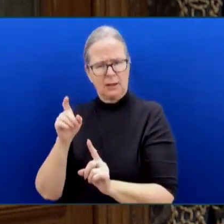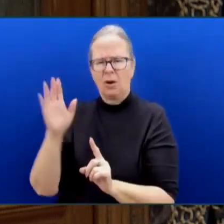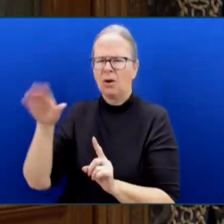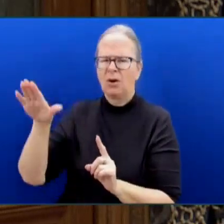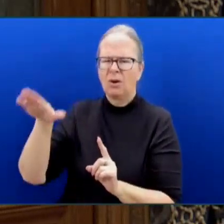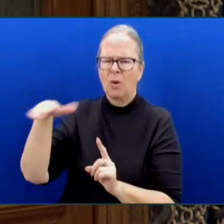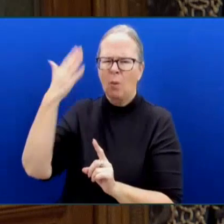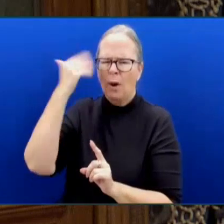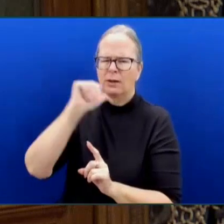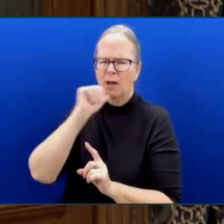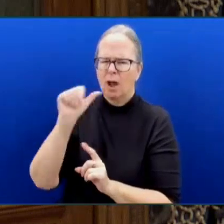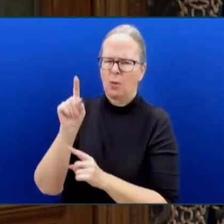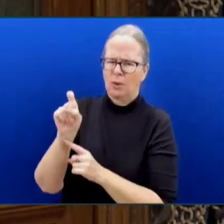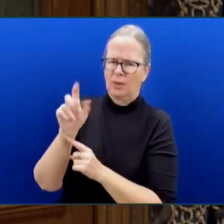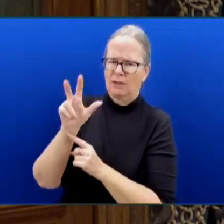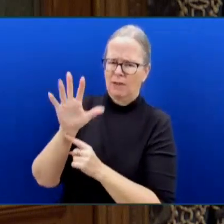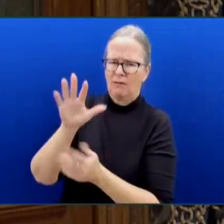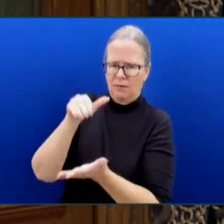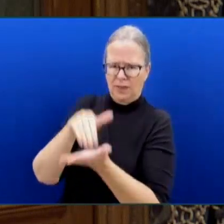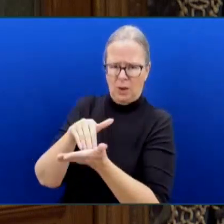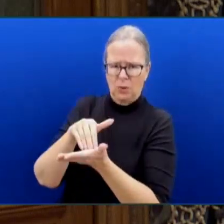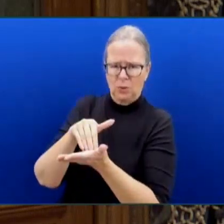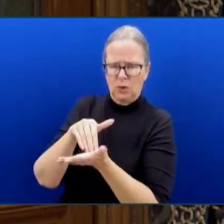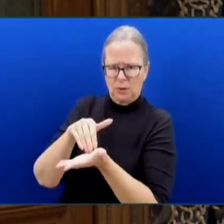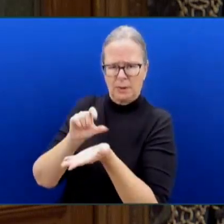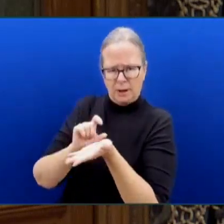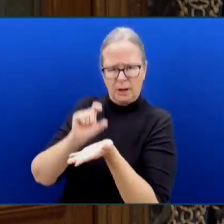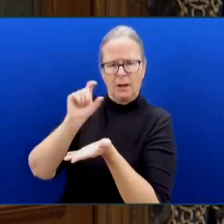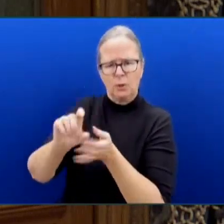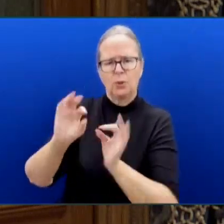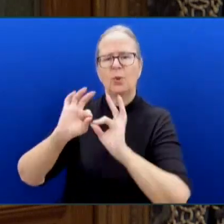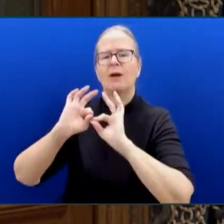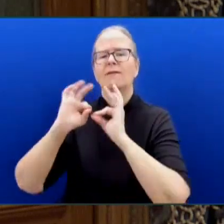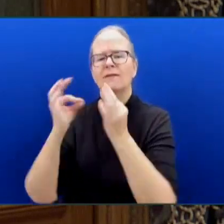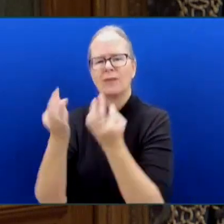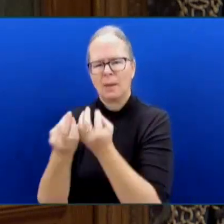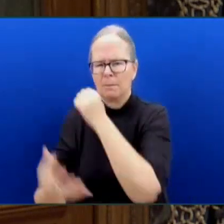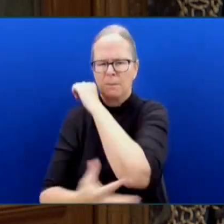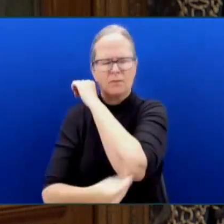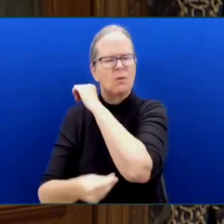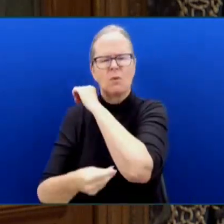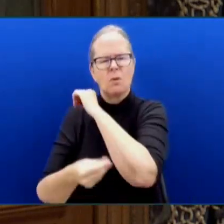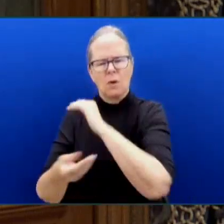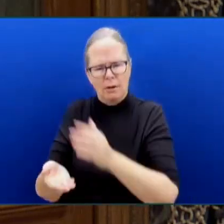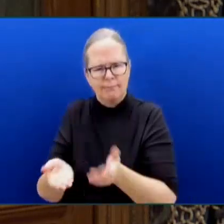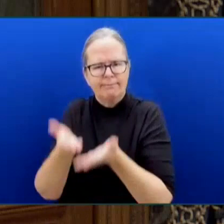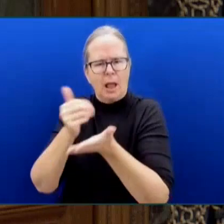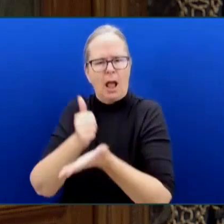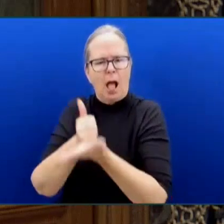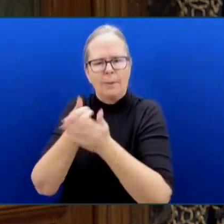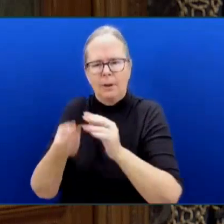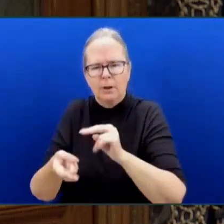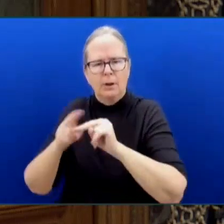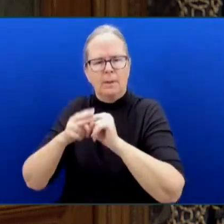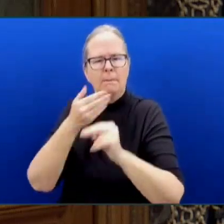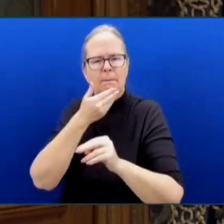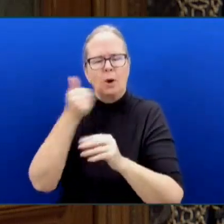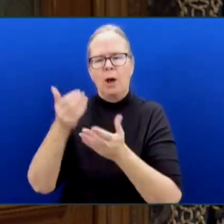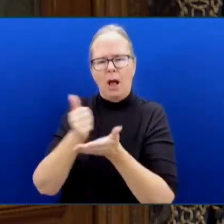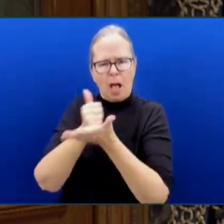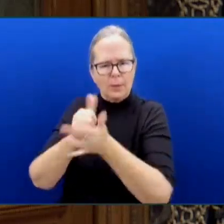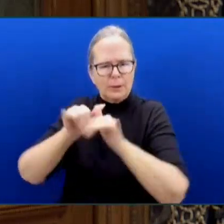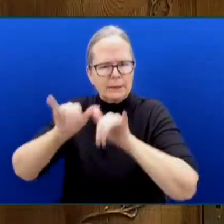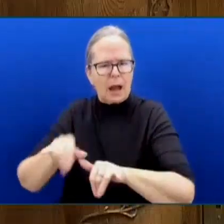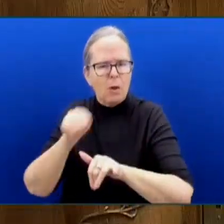keeping children in their homes with their families than diverting these funds to the families in need?